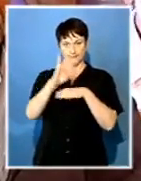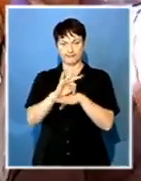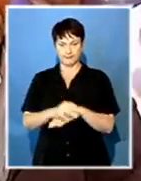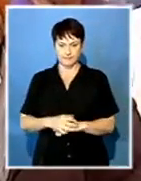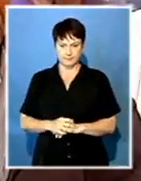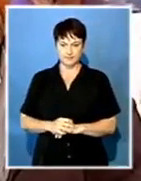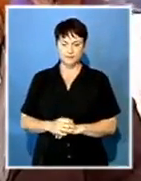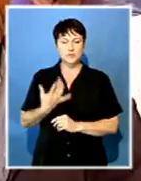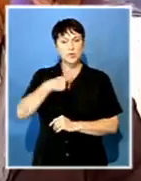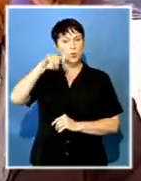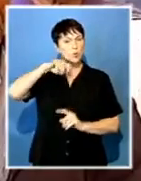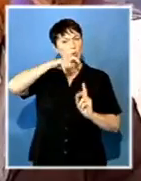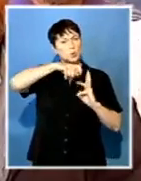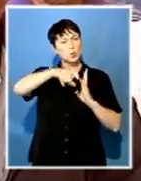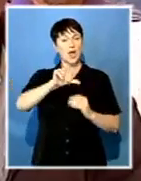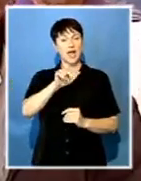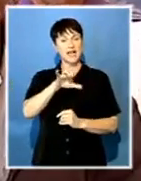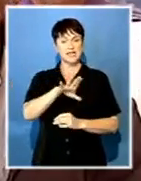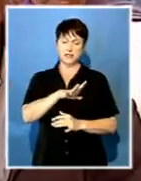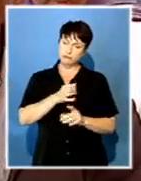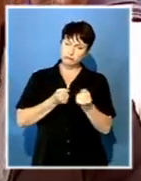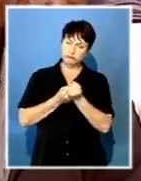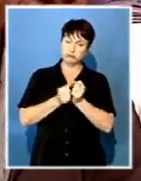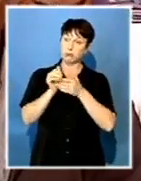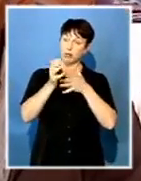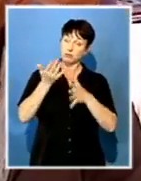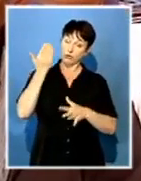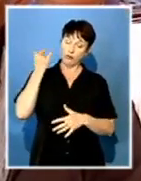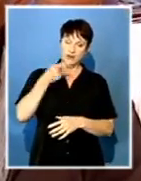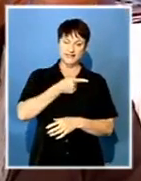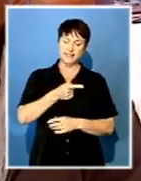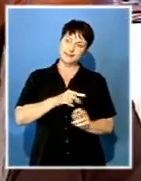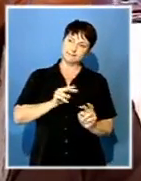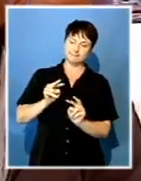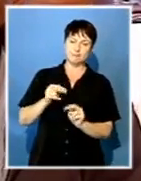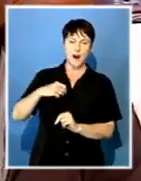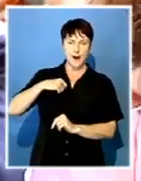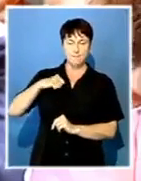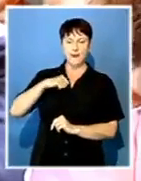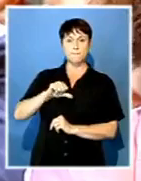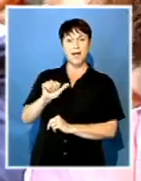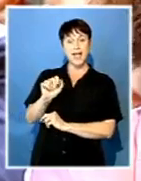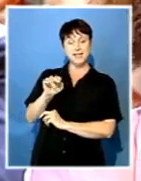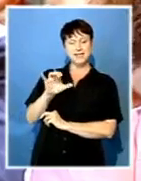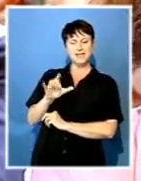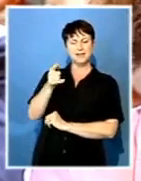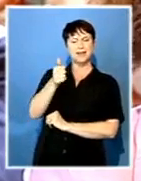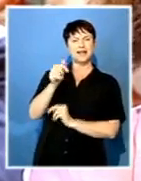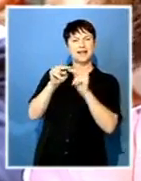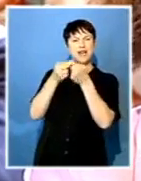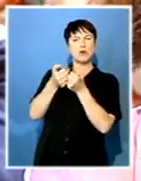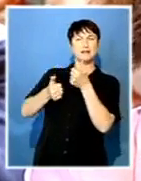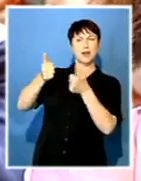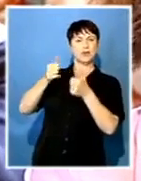veterans, on the other hand, want the ANC's National Executive Committee to act. For us, this